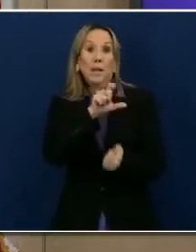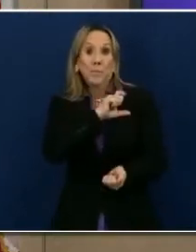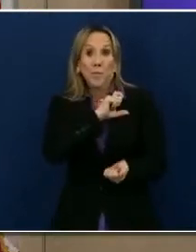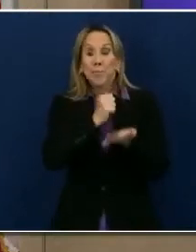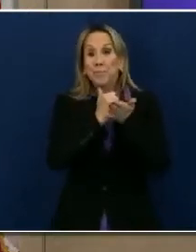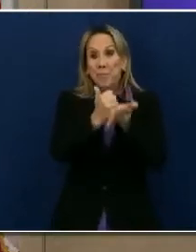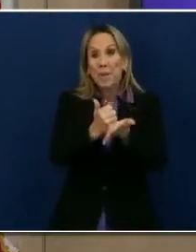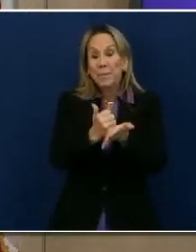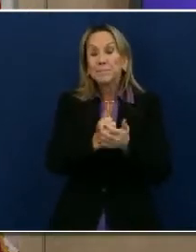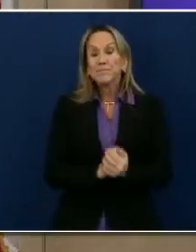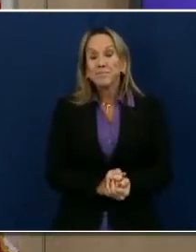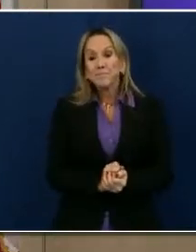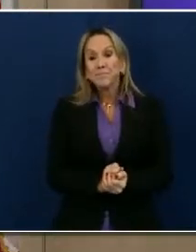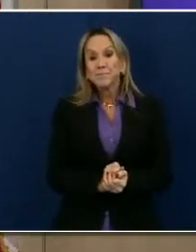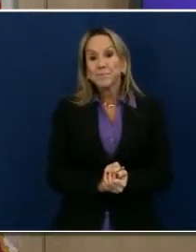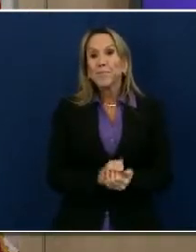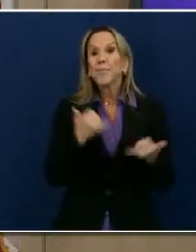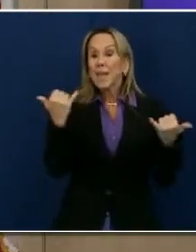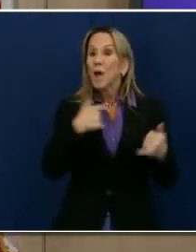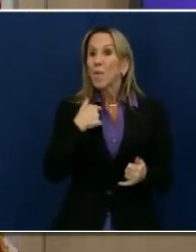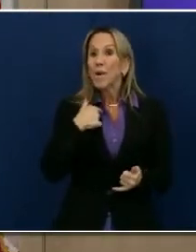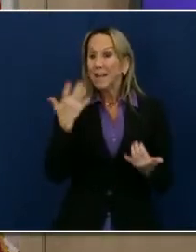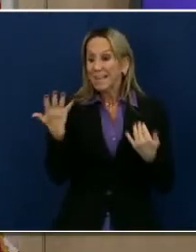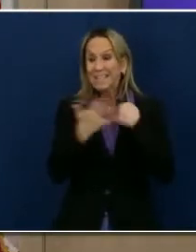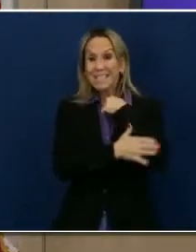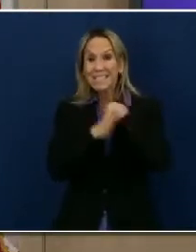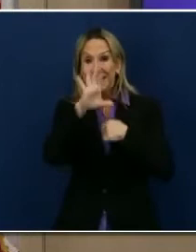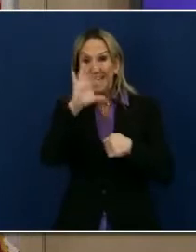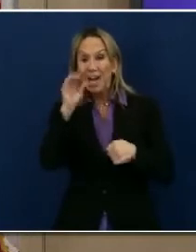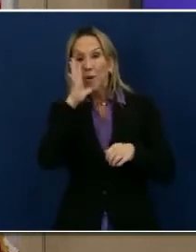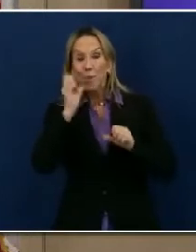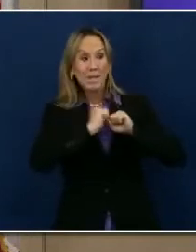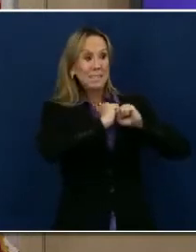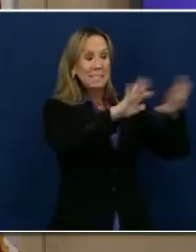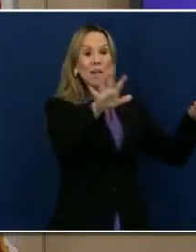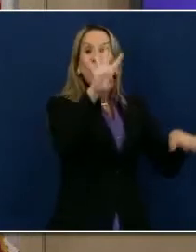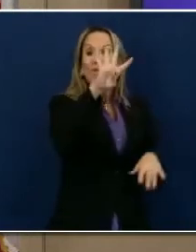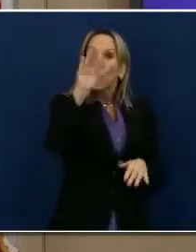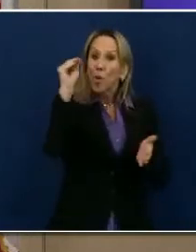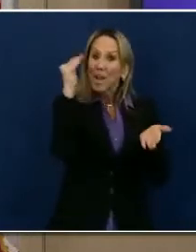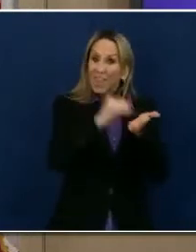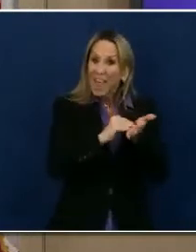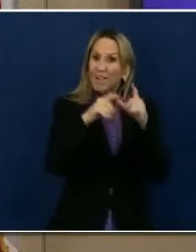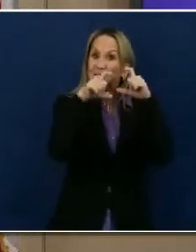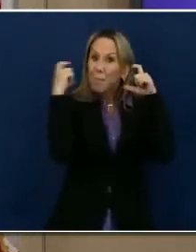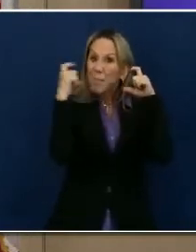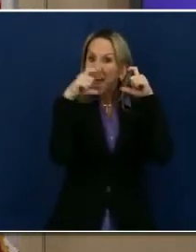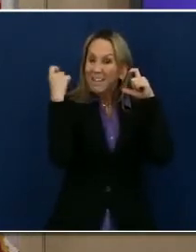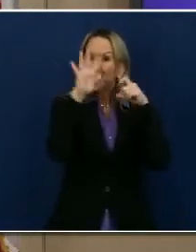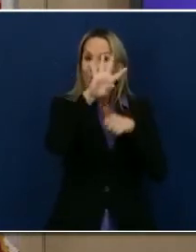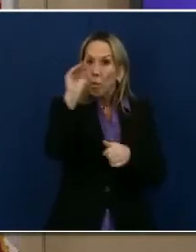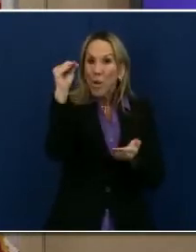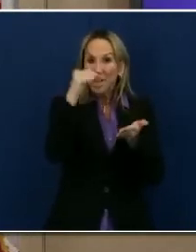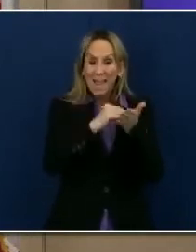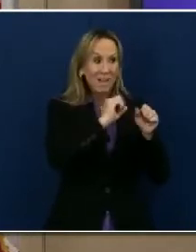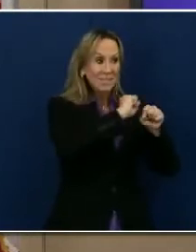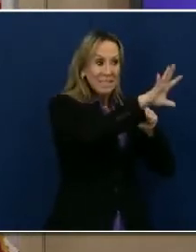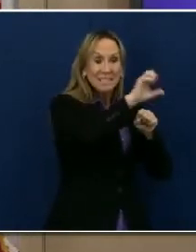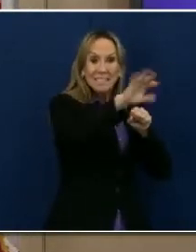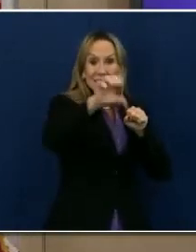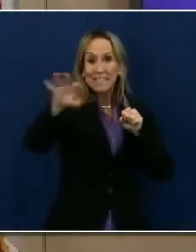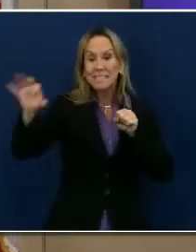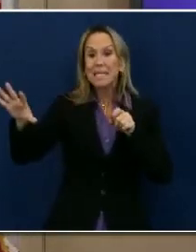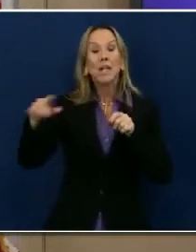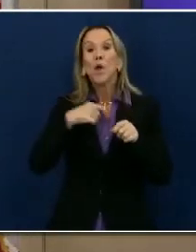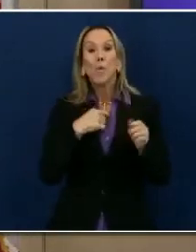as a county, are going to be sending 40,000 masks to law enforcement agencies throughout San Diego County. And our ask to these agencies is to please